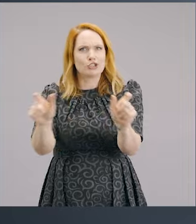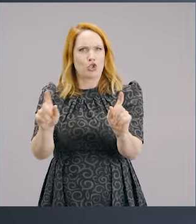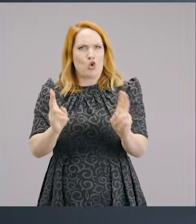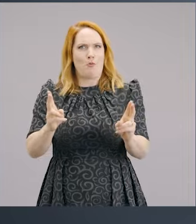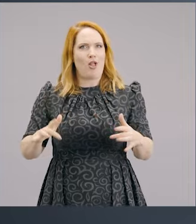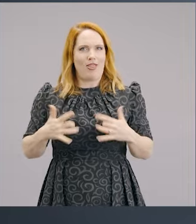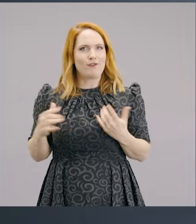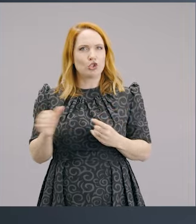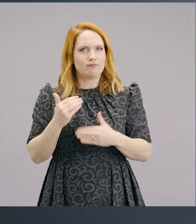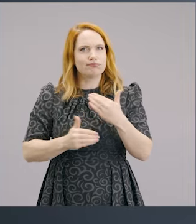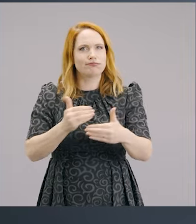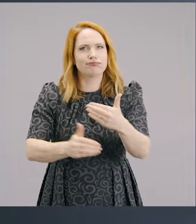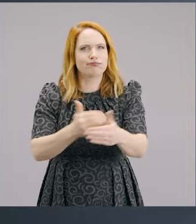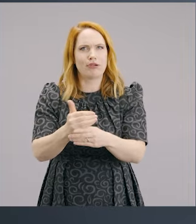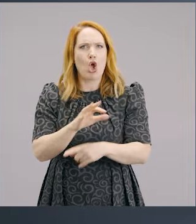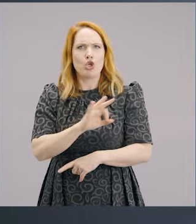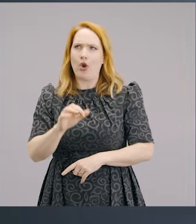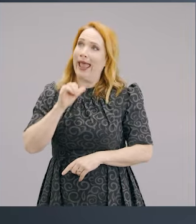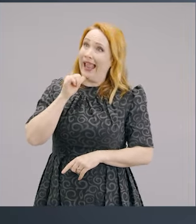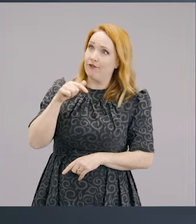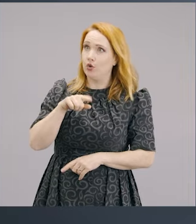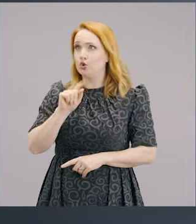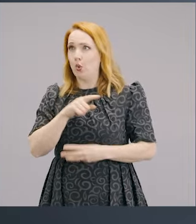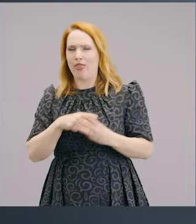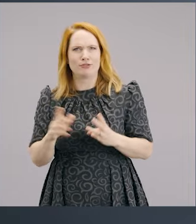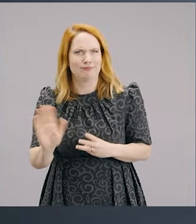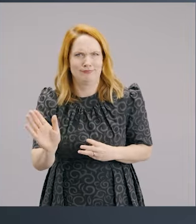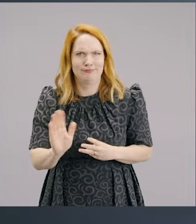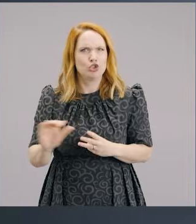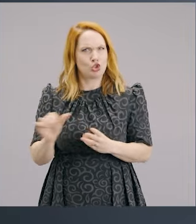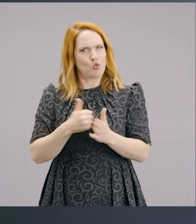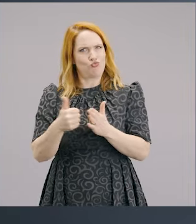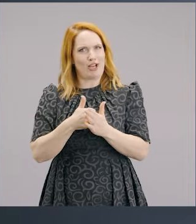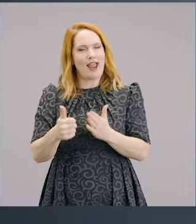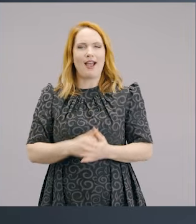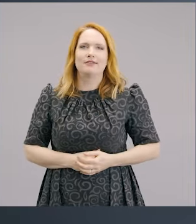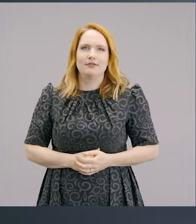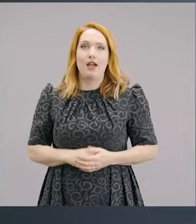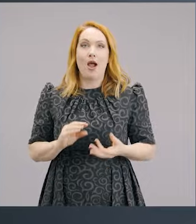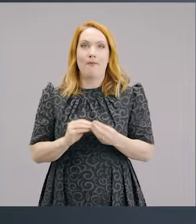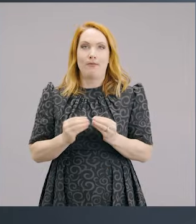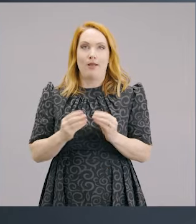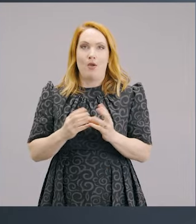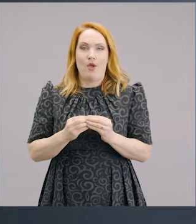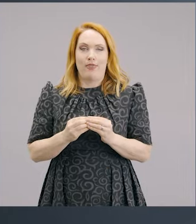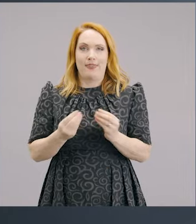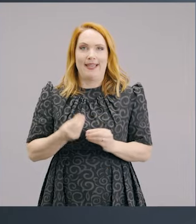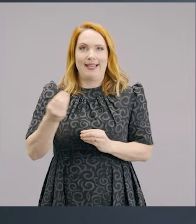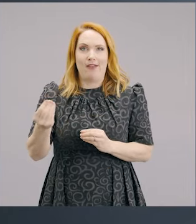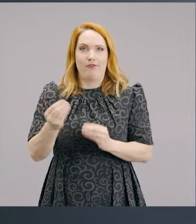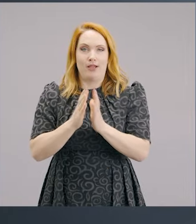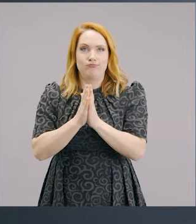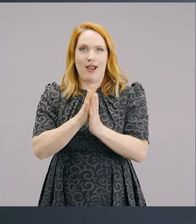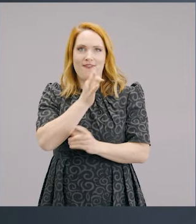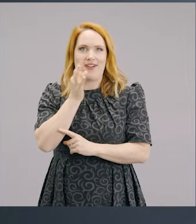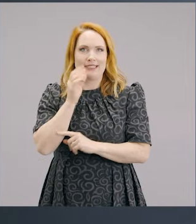Christian to do. And you know, one of the difficulties with give, pray, fast, we all tense up a little